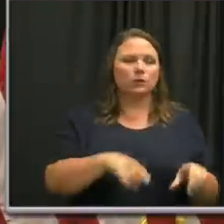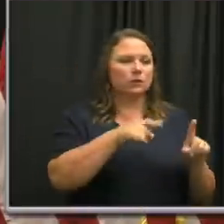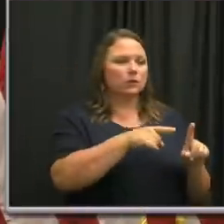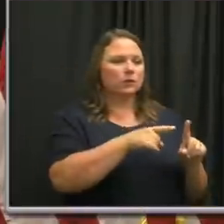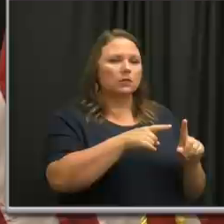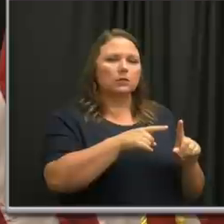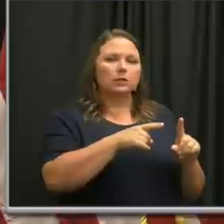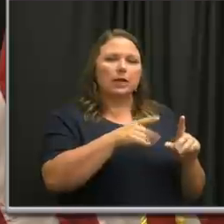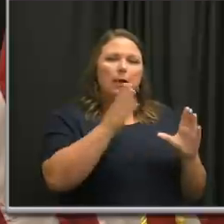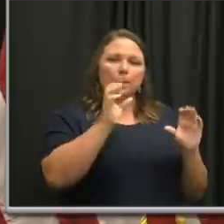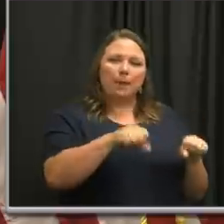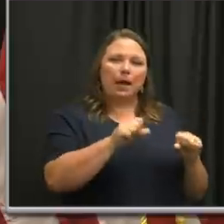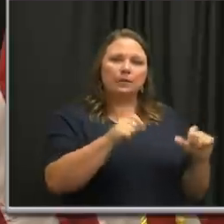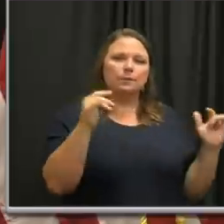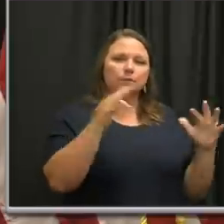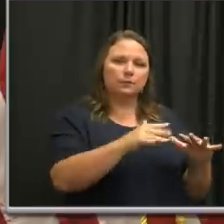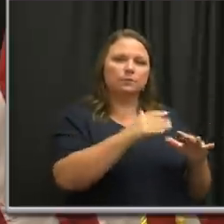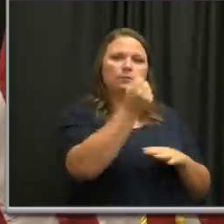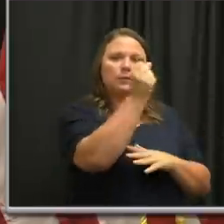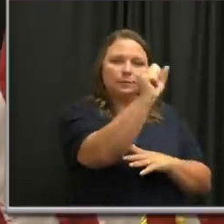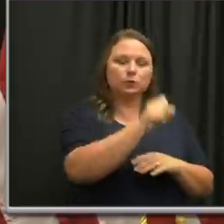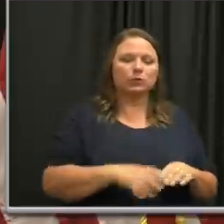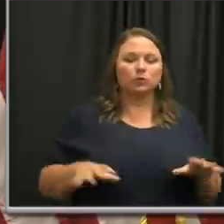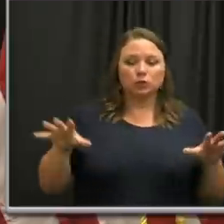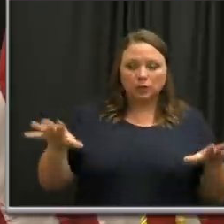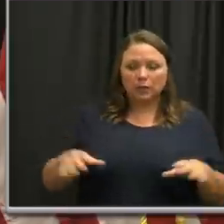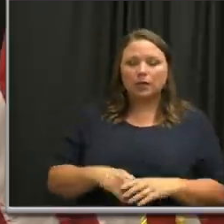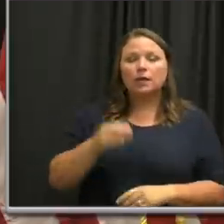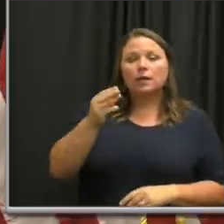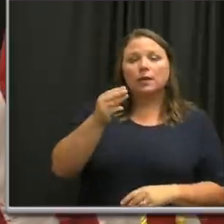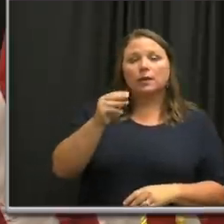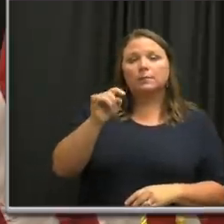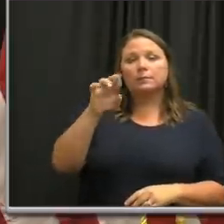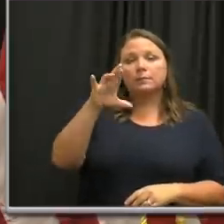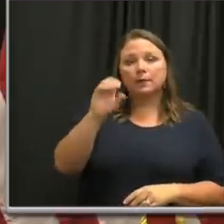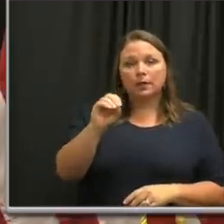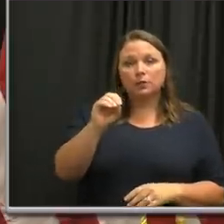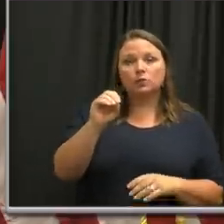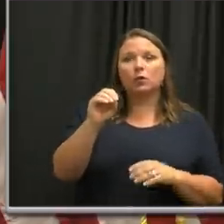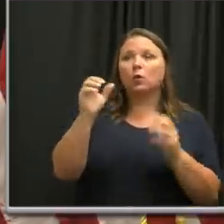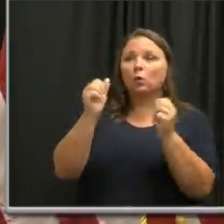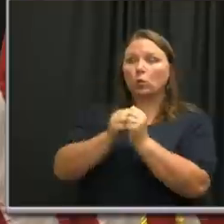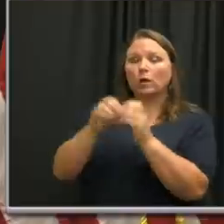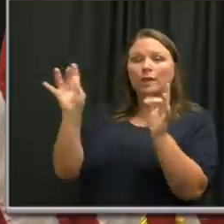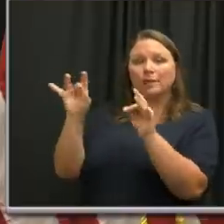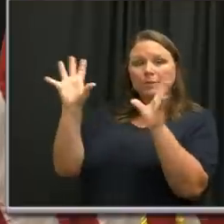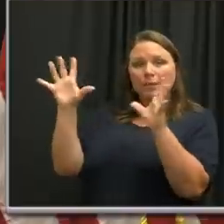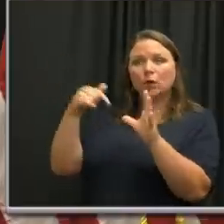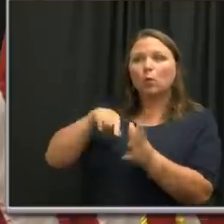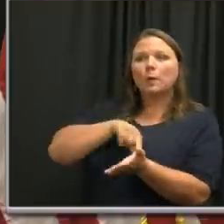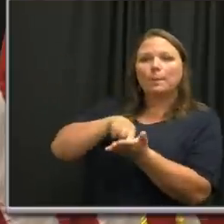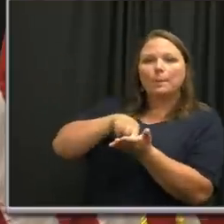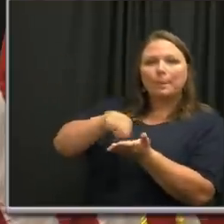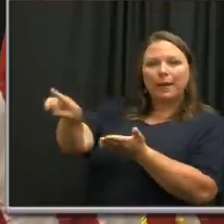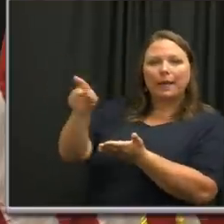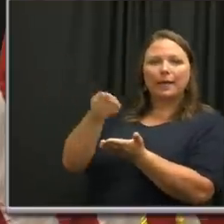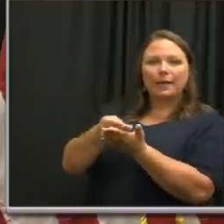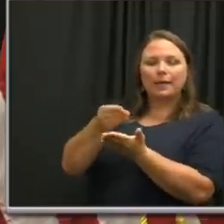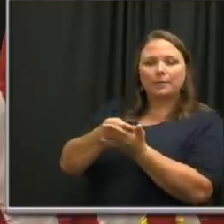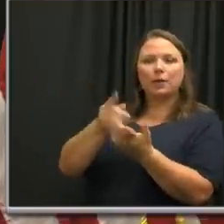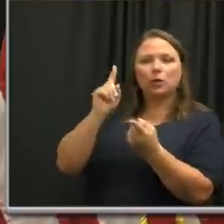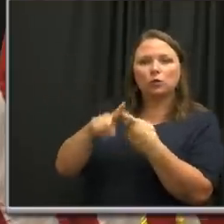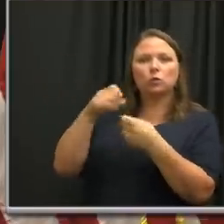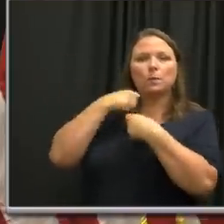public gathering or demonstration. Metro is in a position with the fireworks of actually paying money to